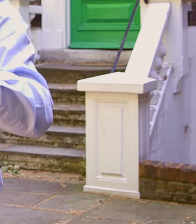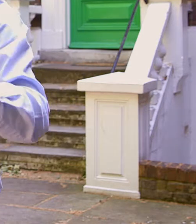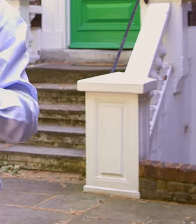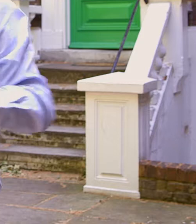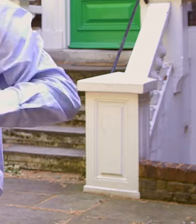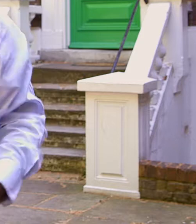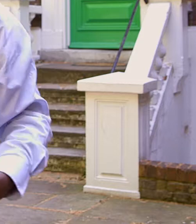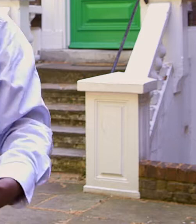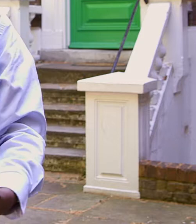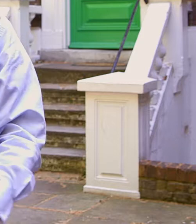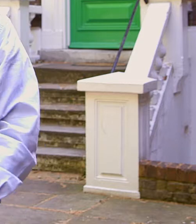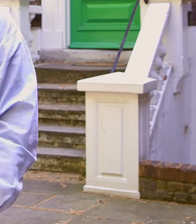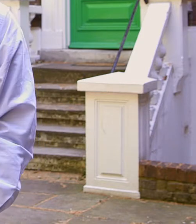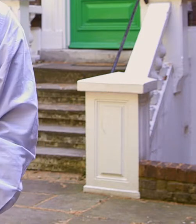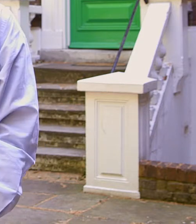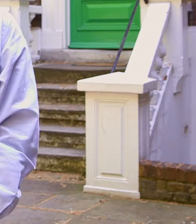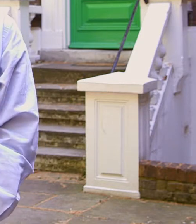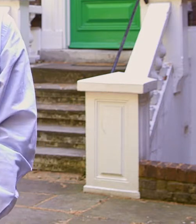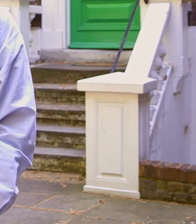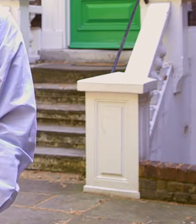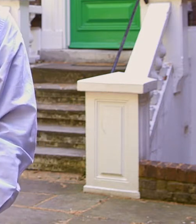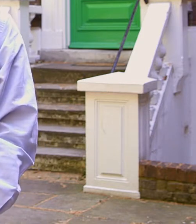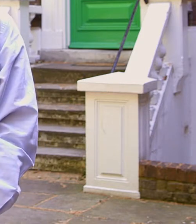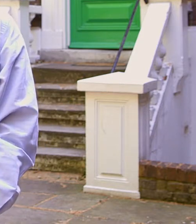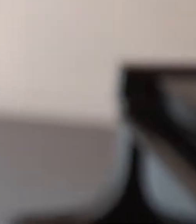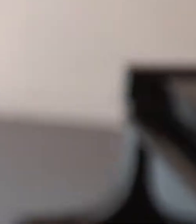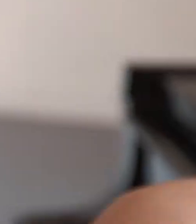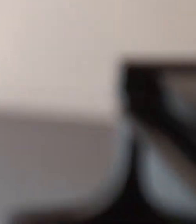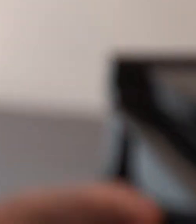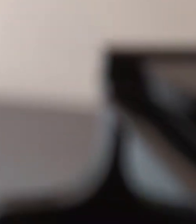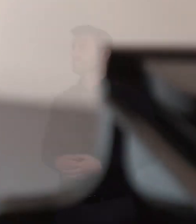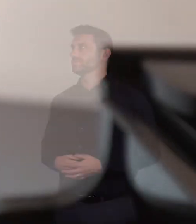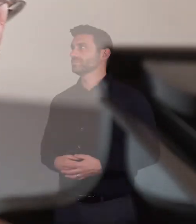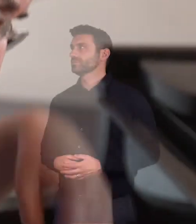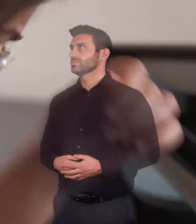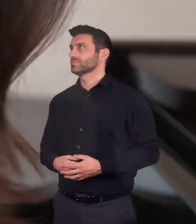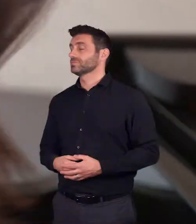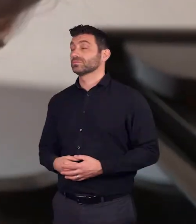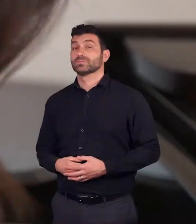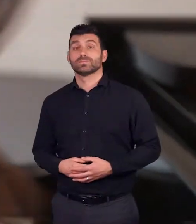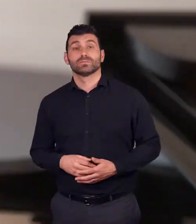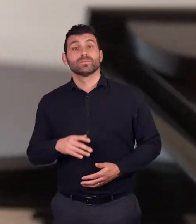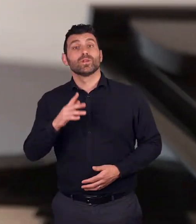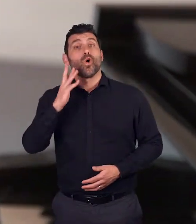really proactively engage in it and learn which I was really hungry to do when I've got the grant